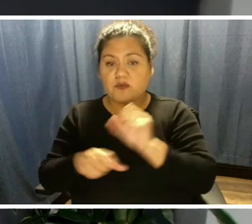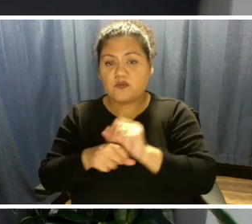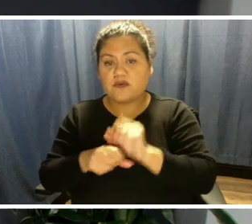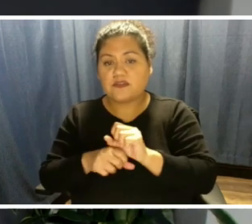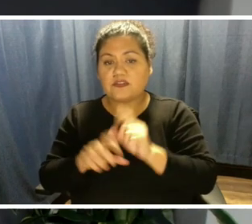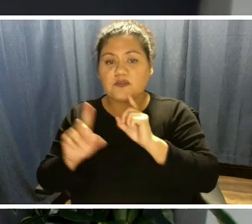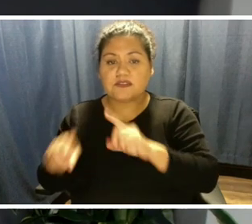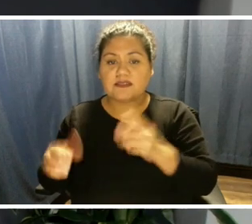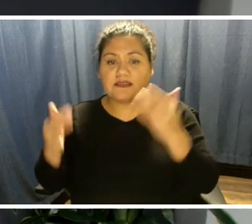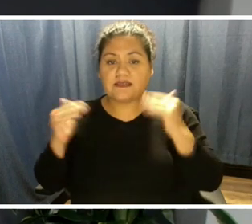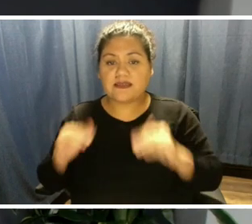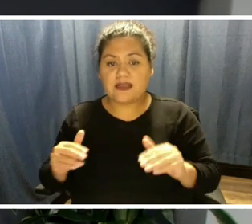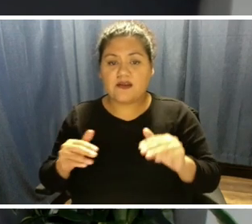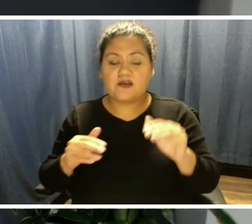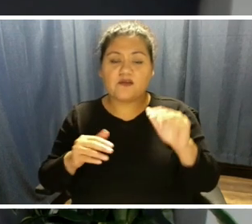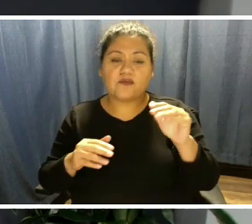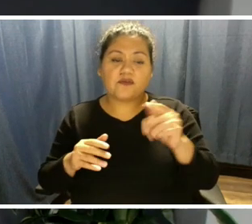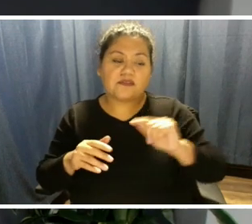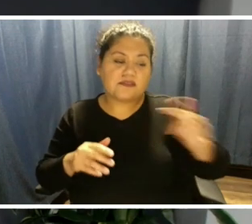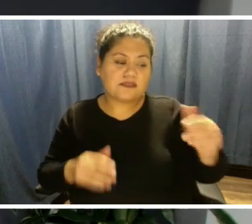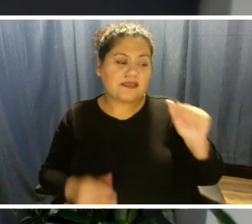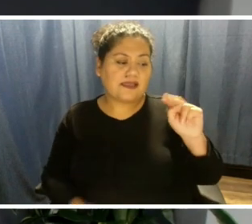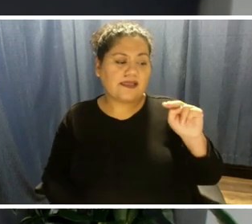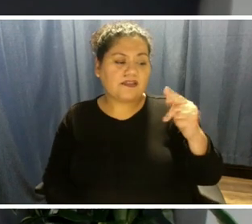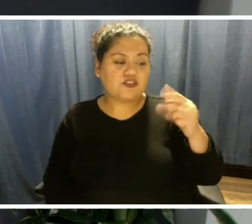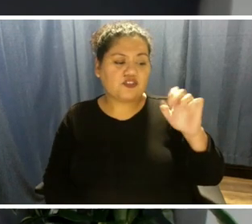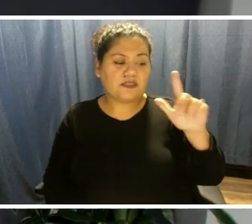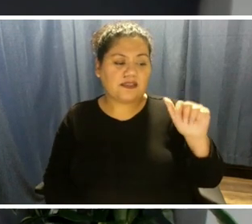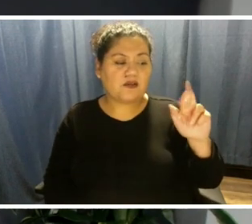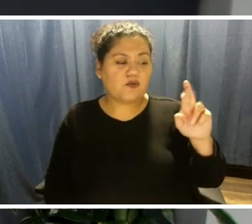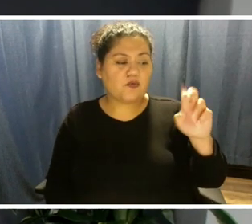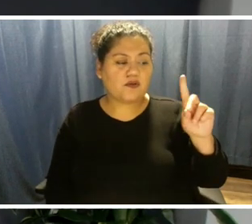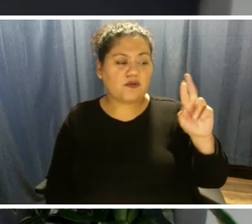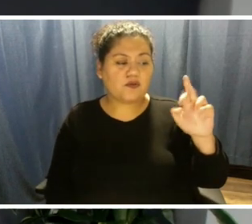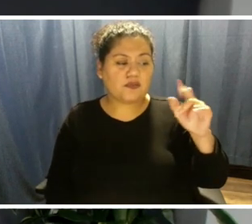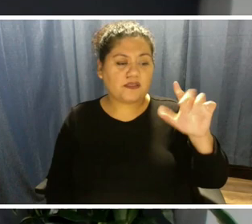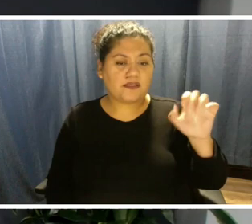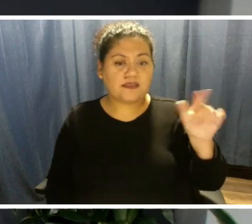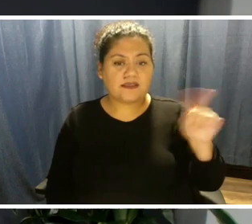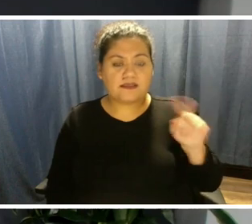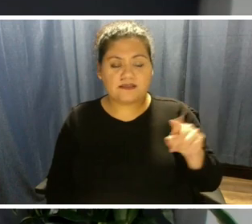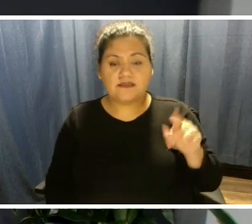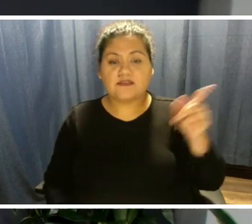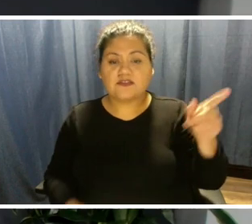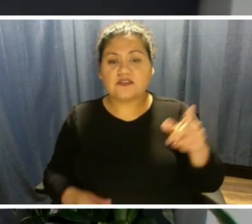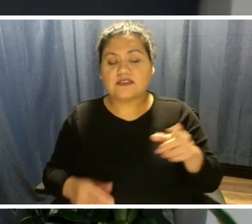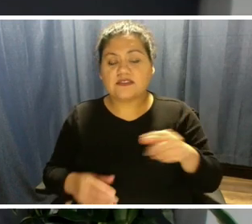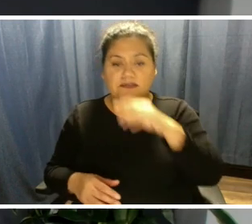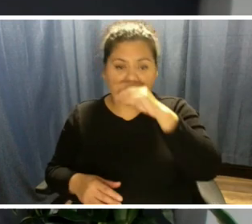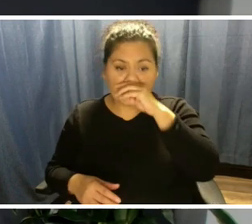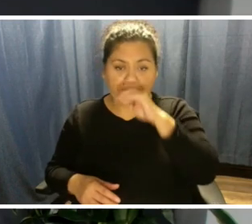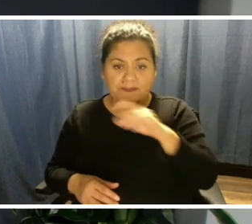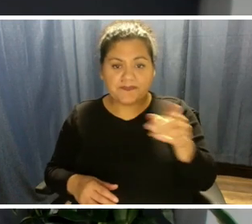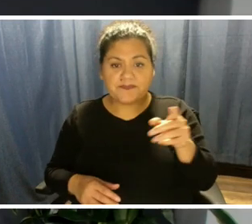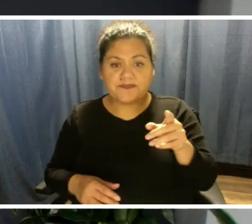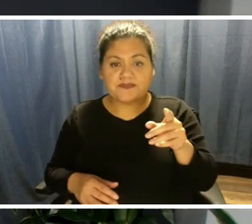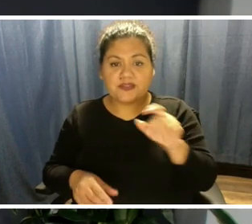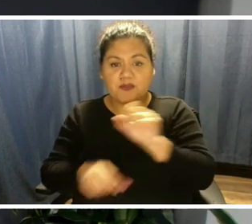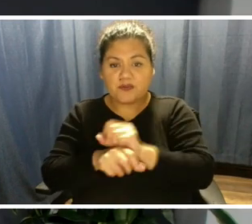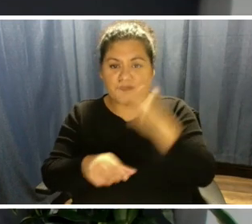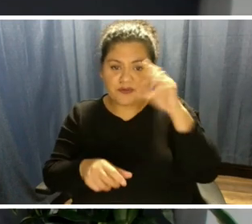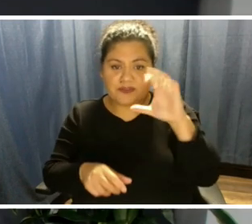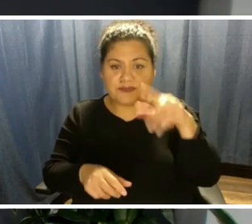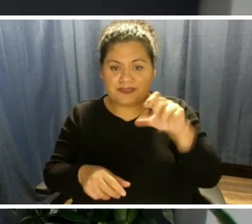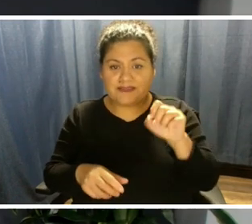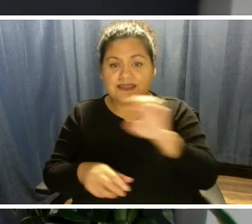continue with Angela Rodriguez. Angela is our Director of Climate Strategy and Sustainability at CPS Energy. Angela, tell